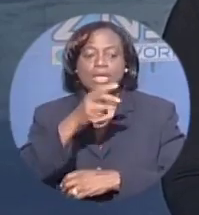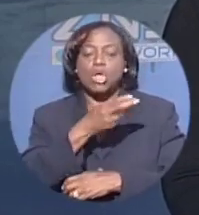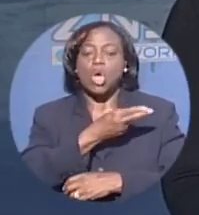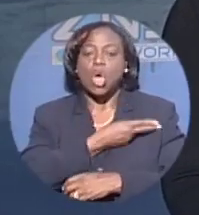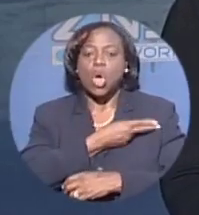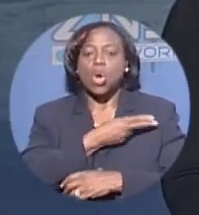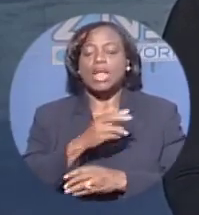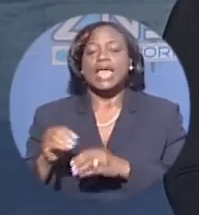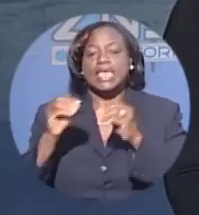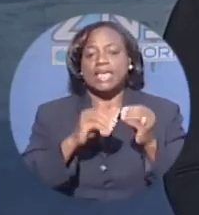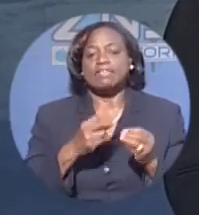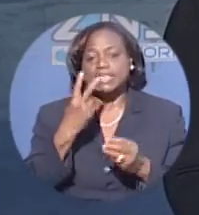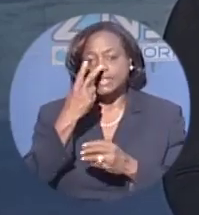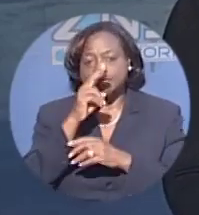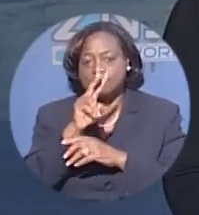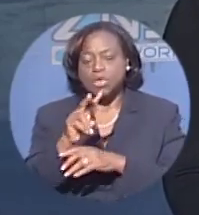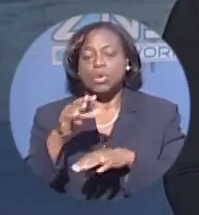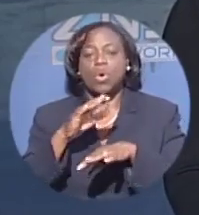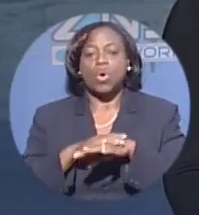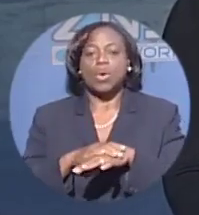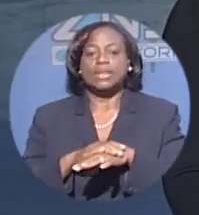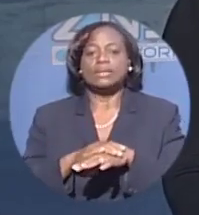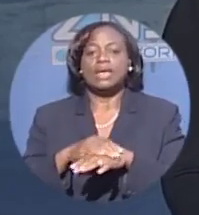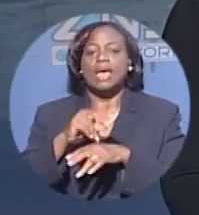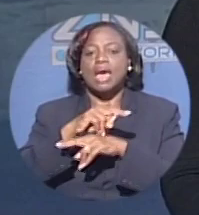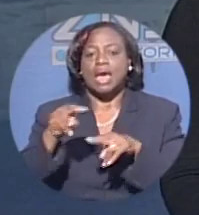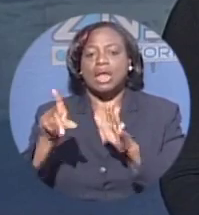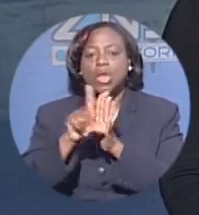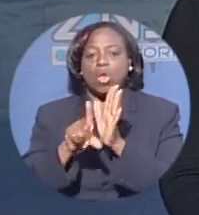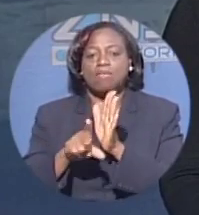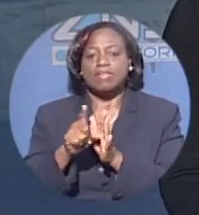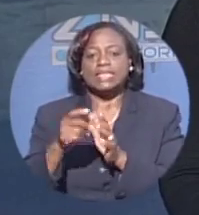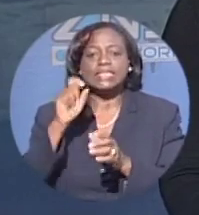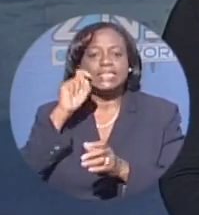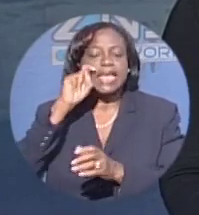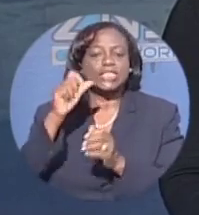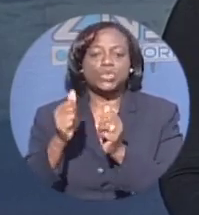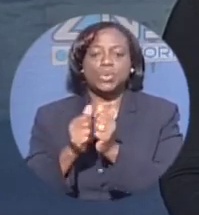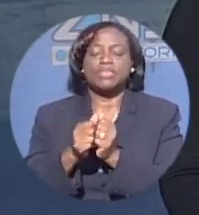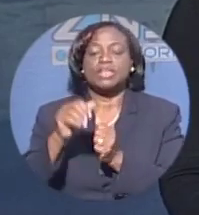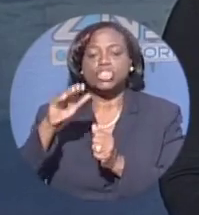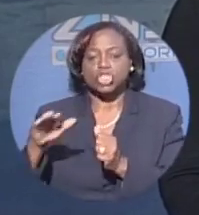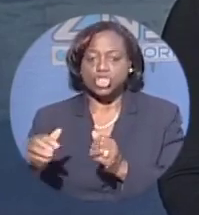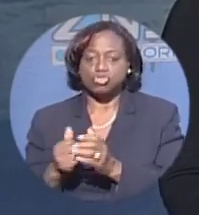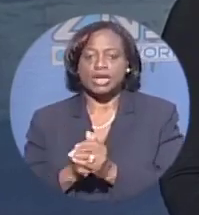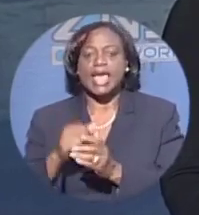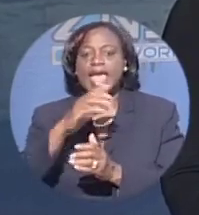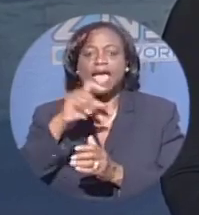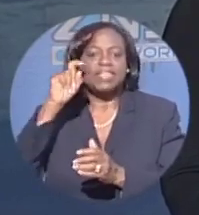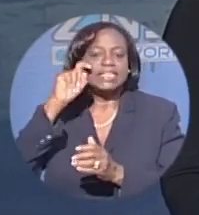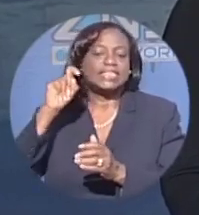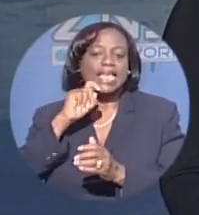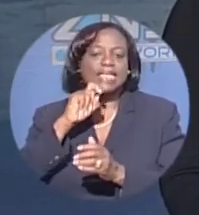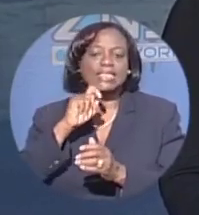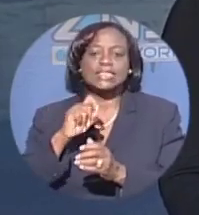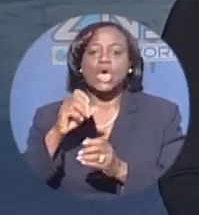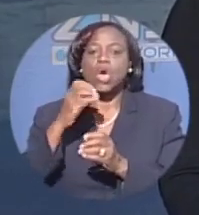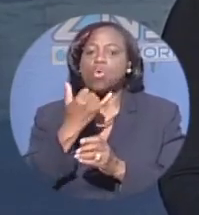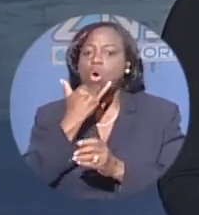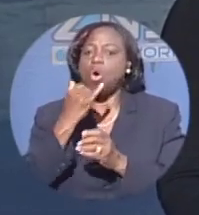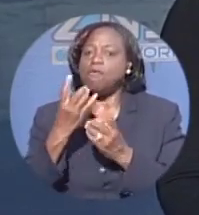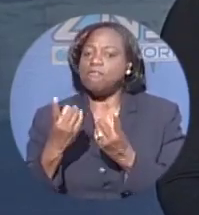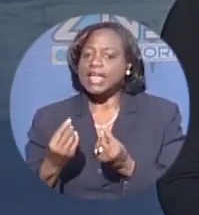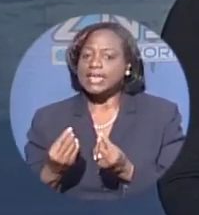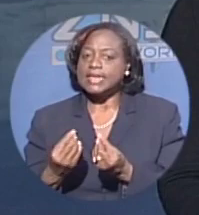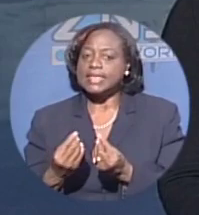sex with children. Today, the pastor of New Covenant Baptist Church issued a statement on the proposed sex offenders register. Hall says child molesters, be